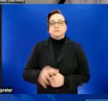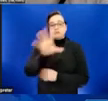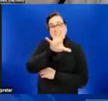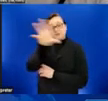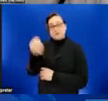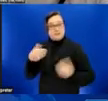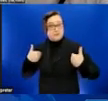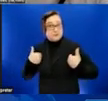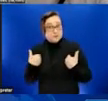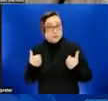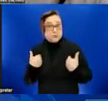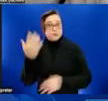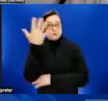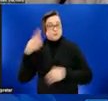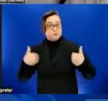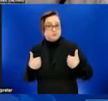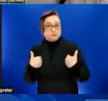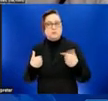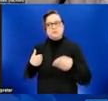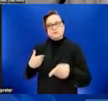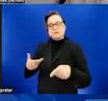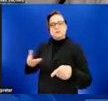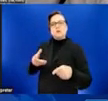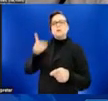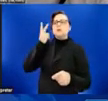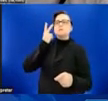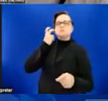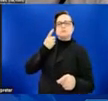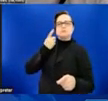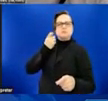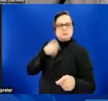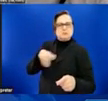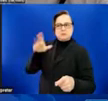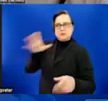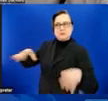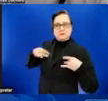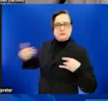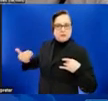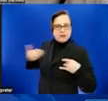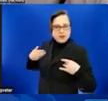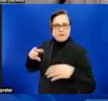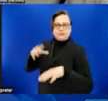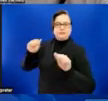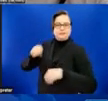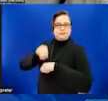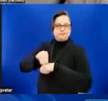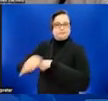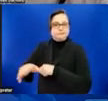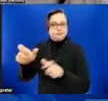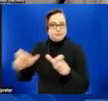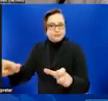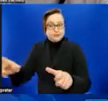the virus and sometimes infect people. The first human case of monkeypox was recorded in 1970.